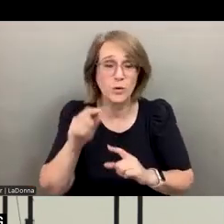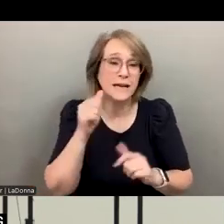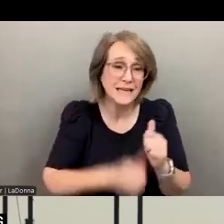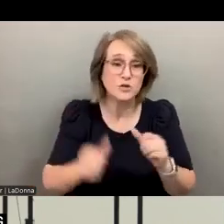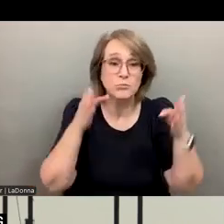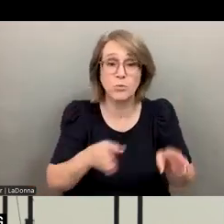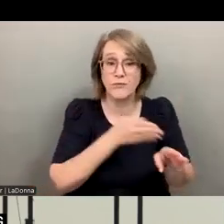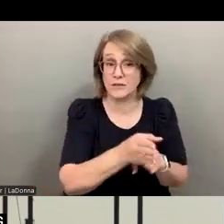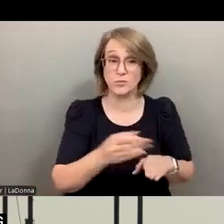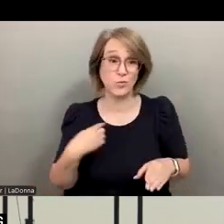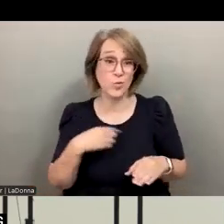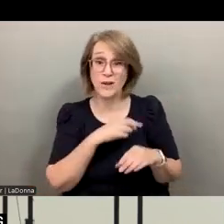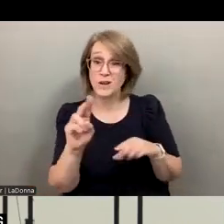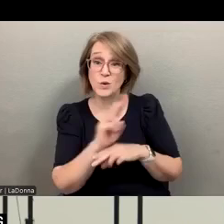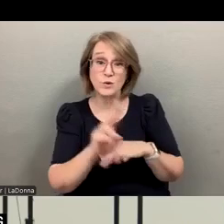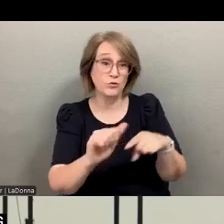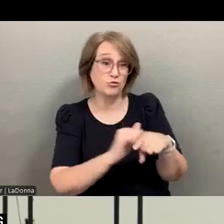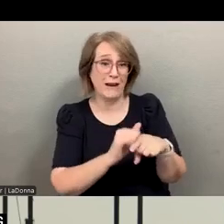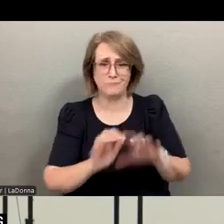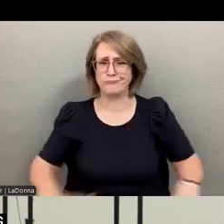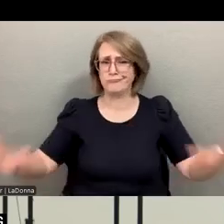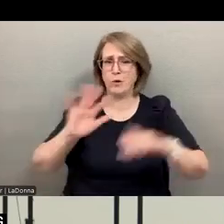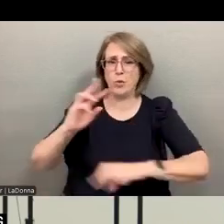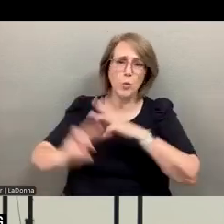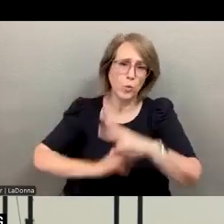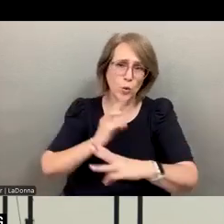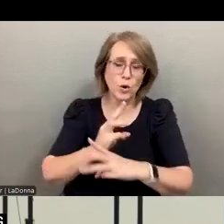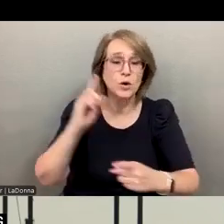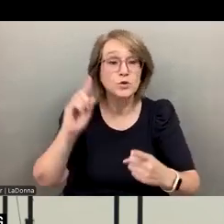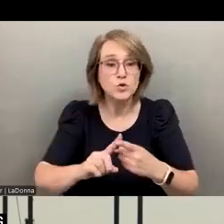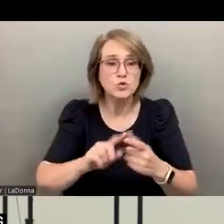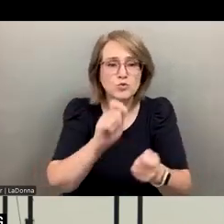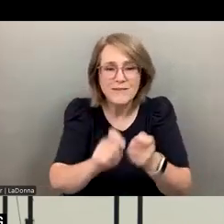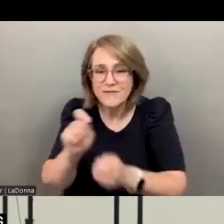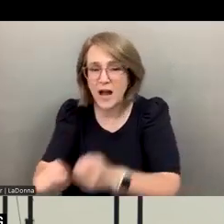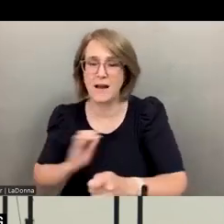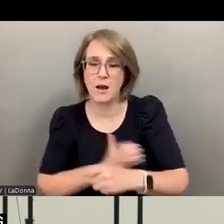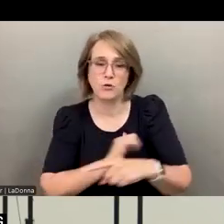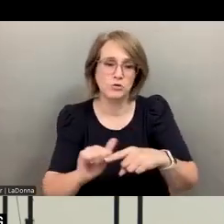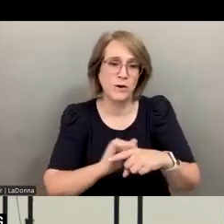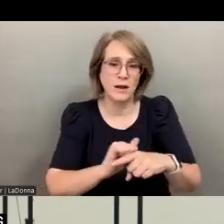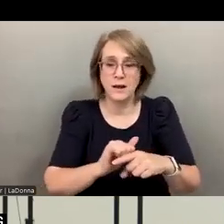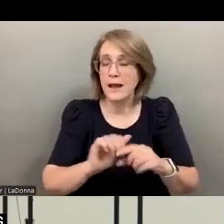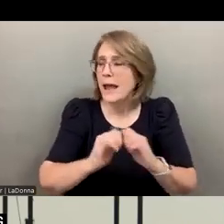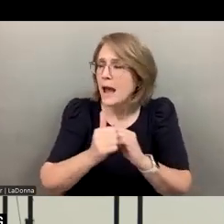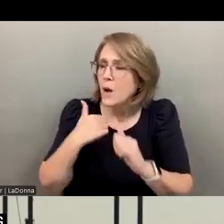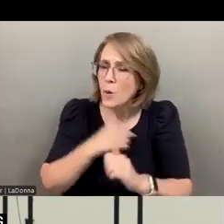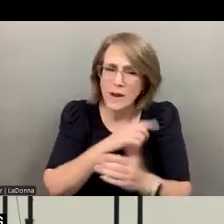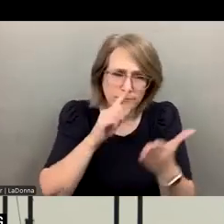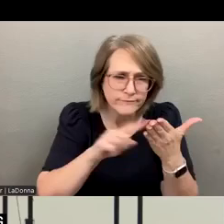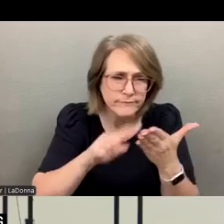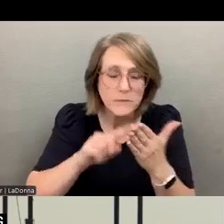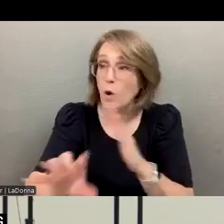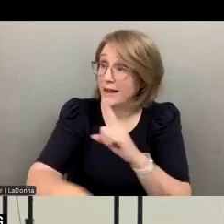on the trainings that we do around the world, and we use it to refine the trainings. We use it to help us find out if